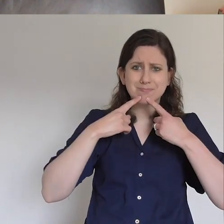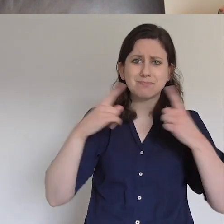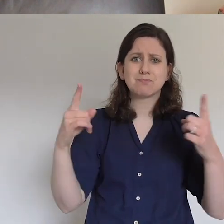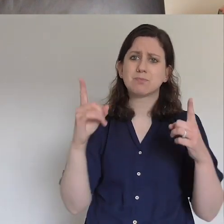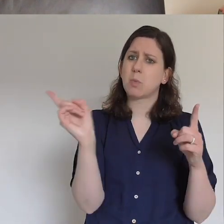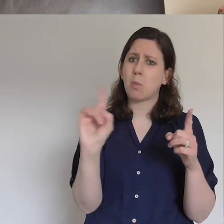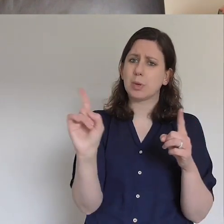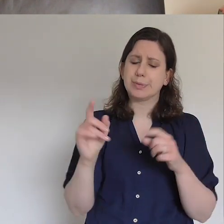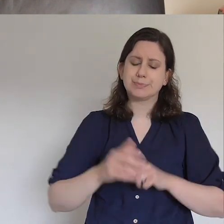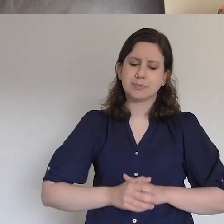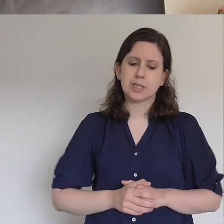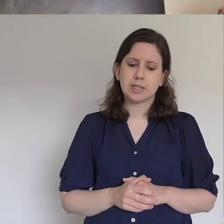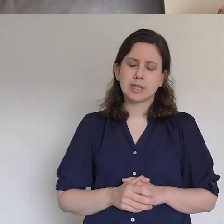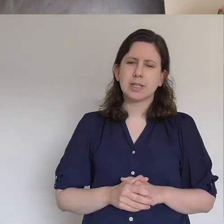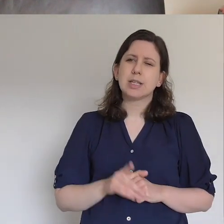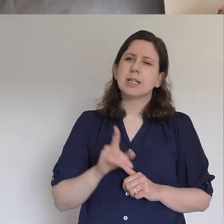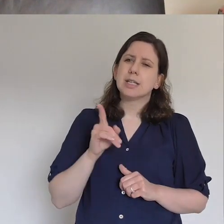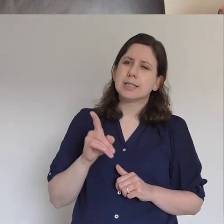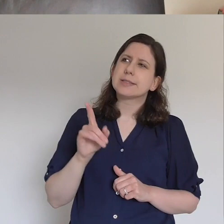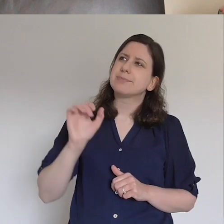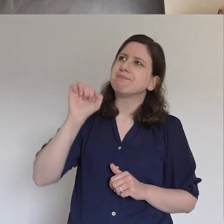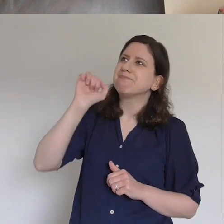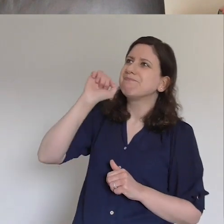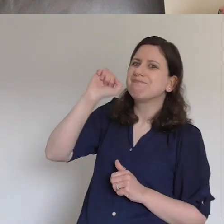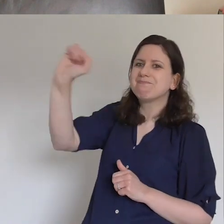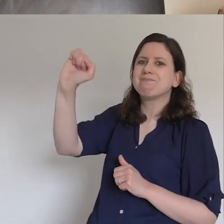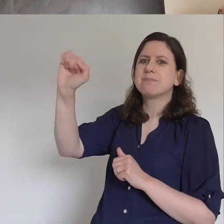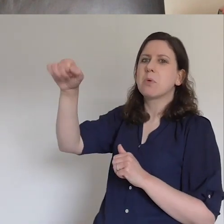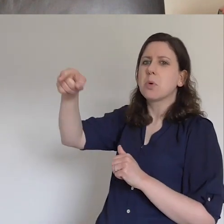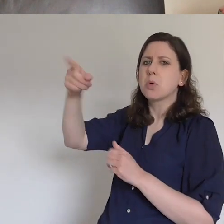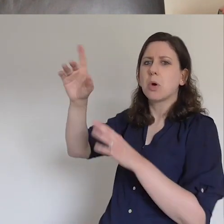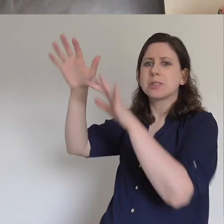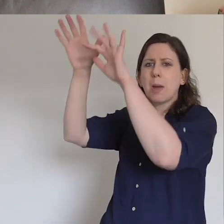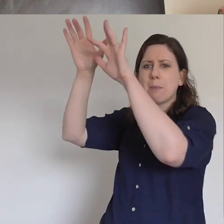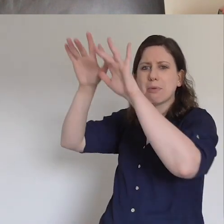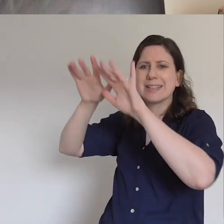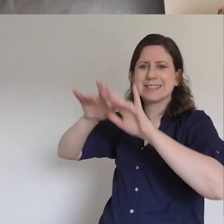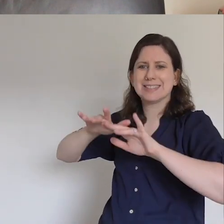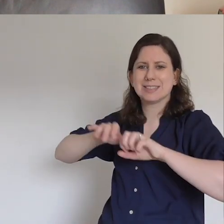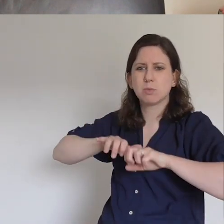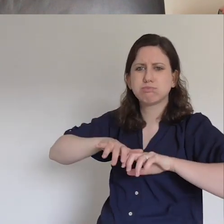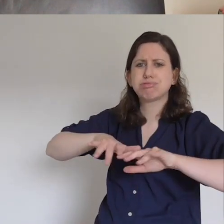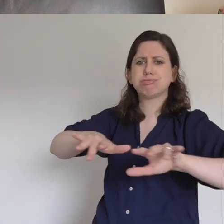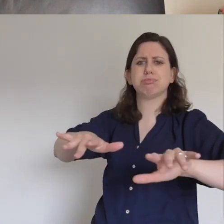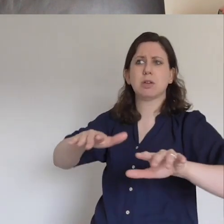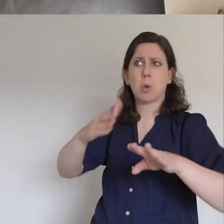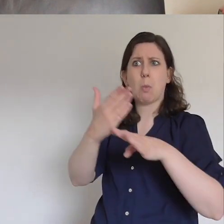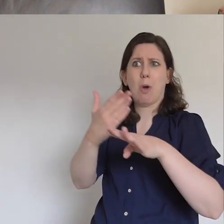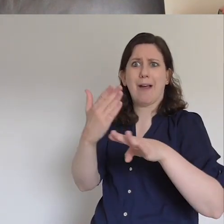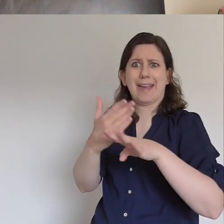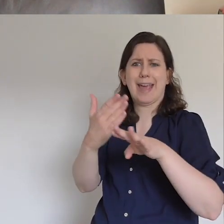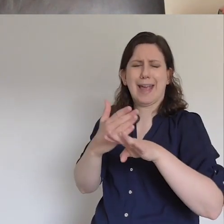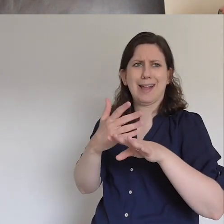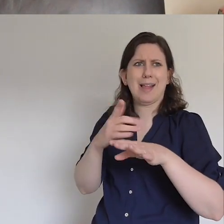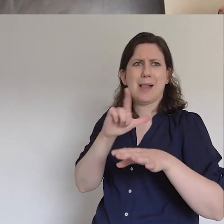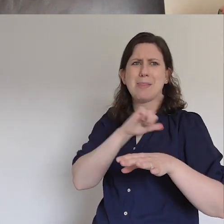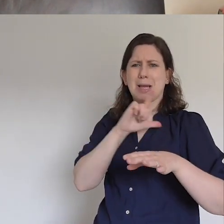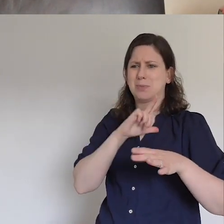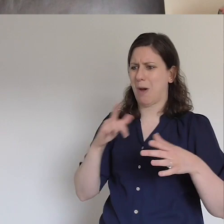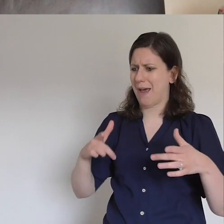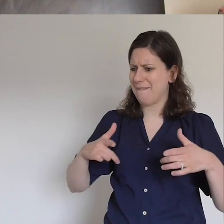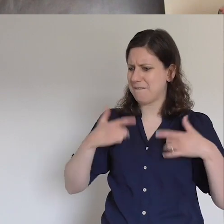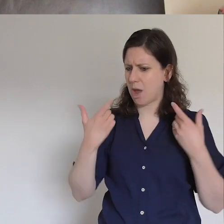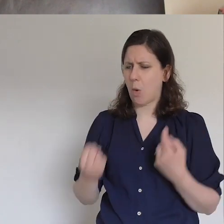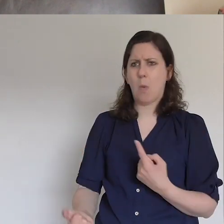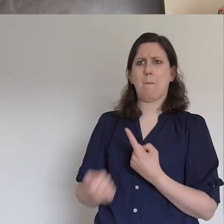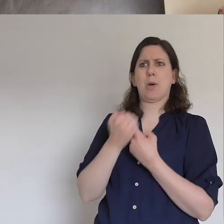it's this really, is the presence, the power of God at work and that's just what you're flabbergasted with by just hearing